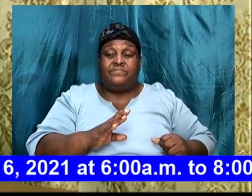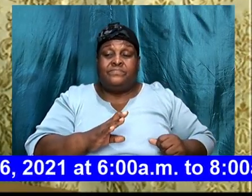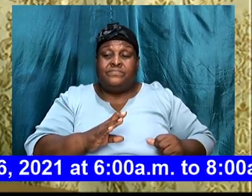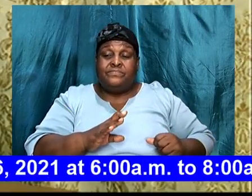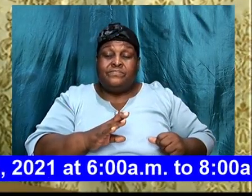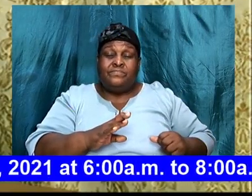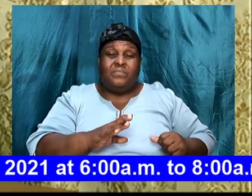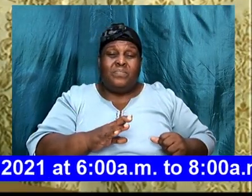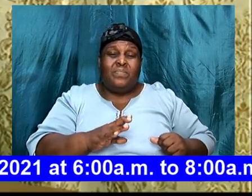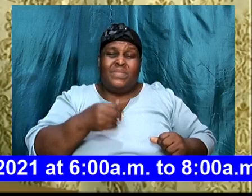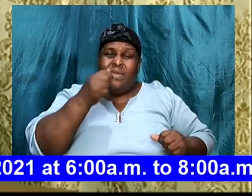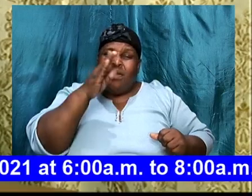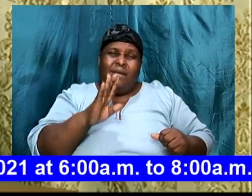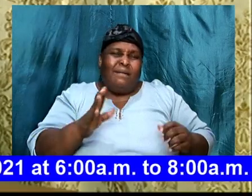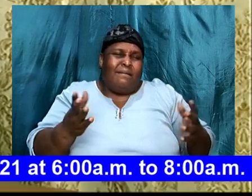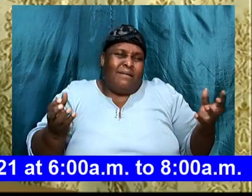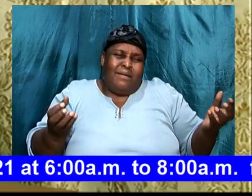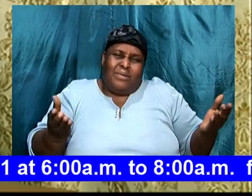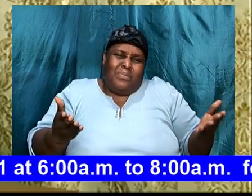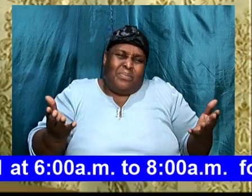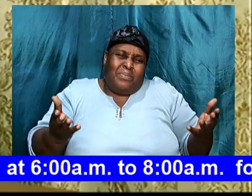God wants us,